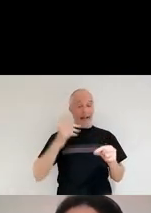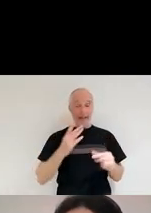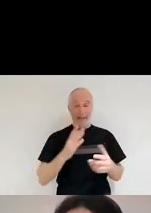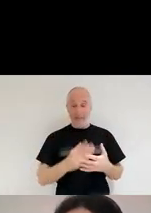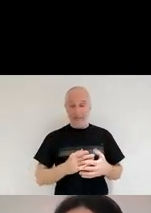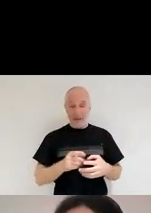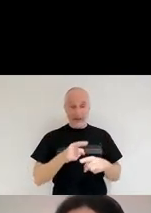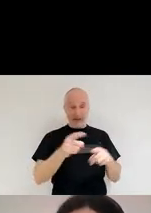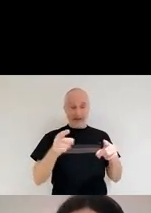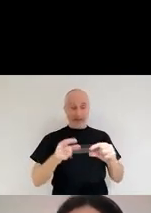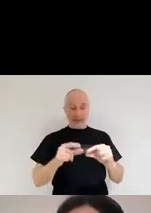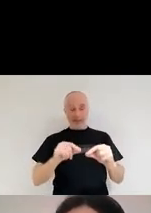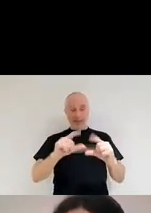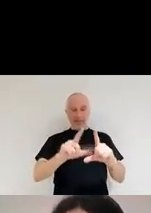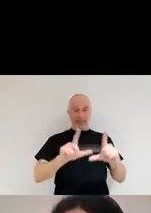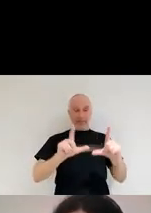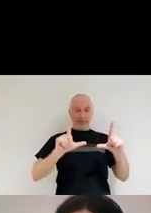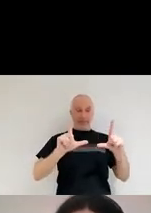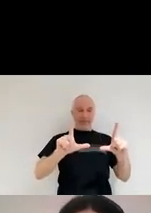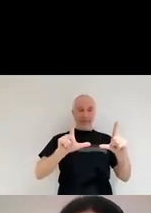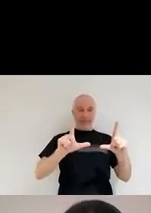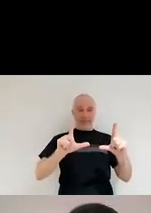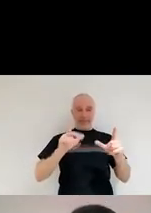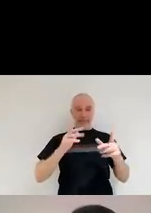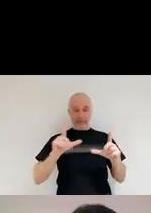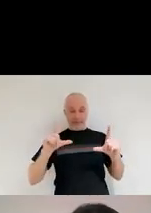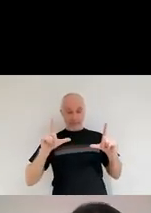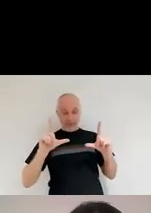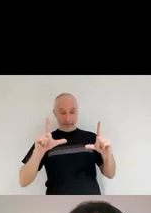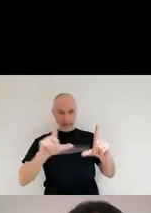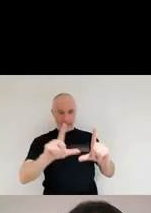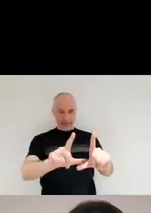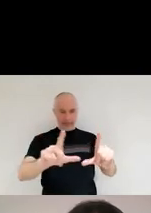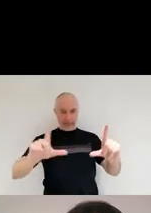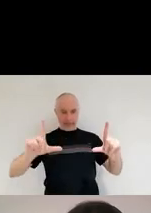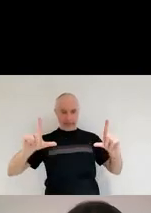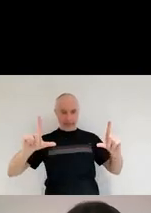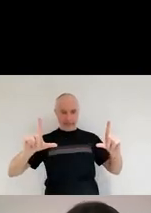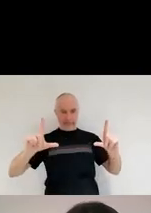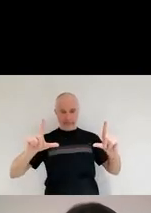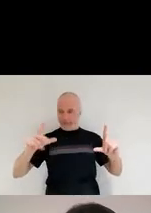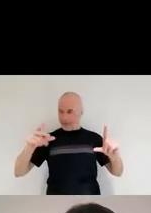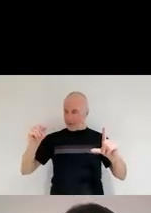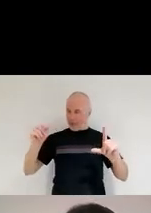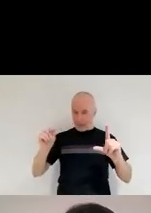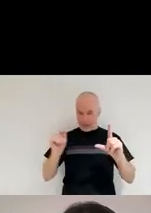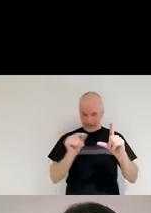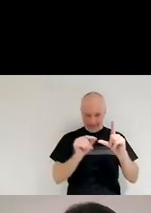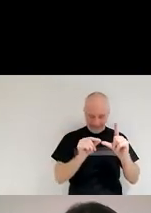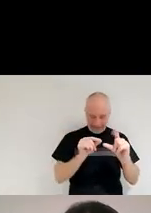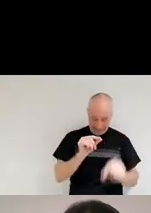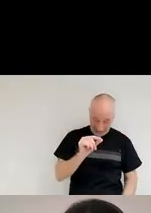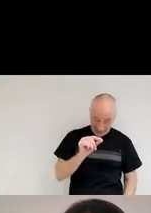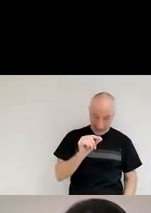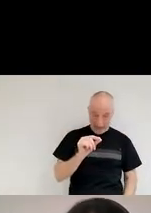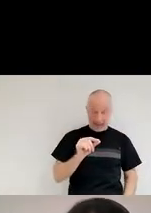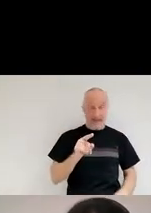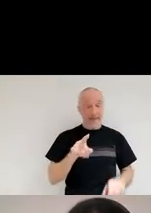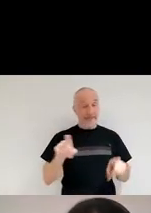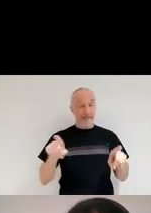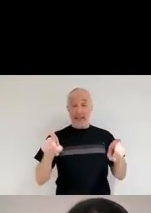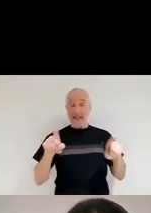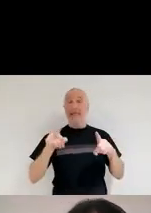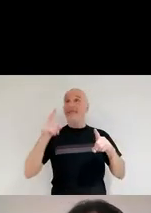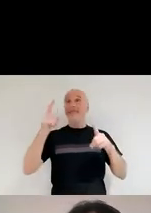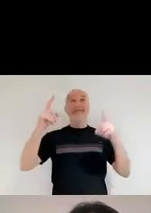slightly bigger than it should just so that you could look at it. Okay, so this dust particles they're tiny and they're everywhere in